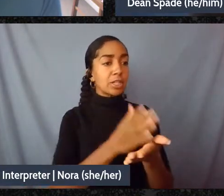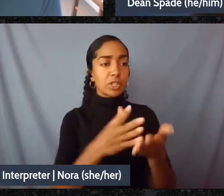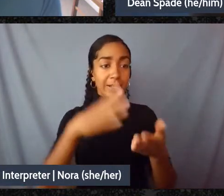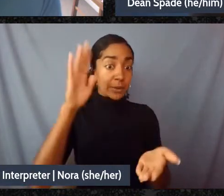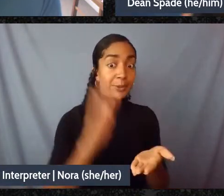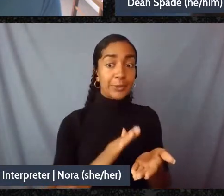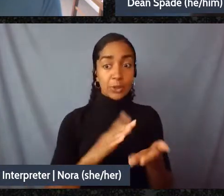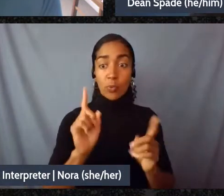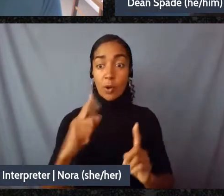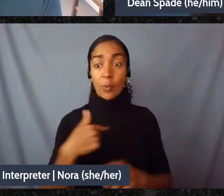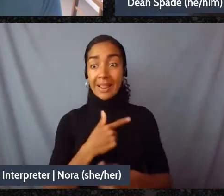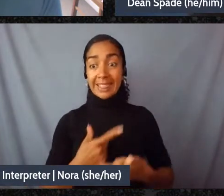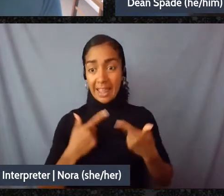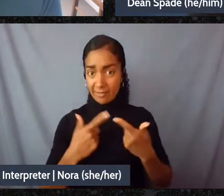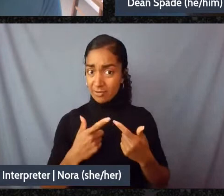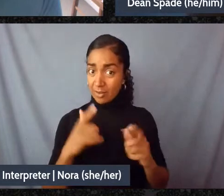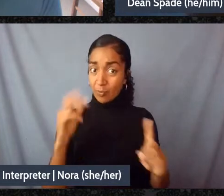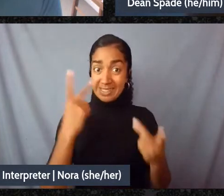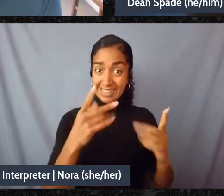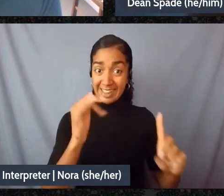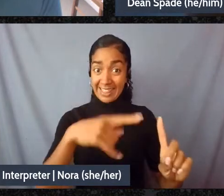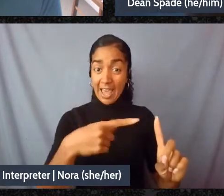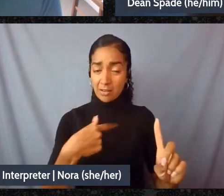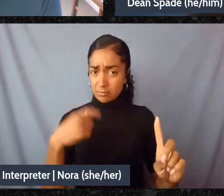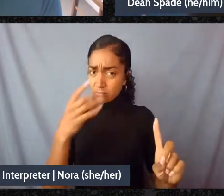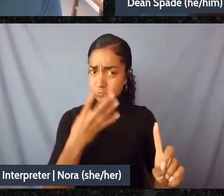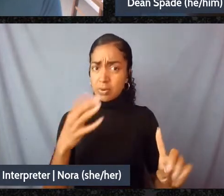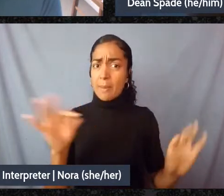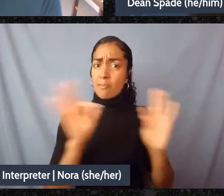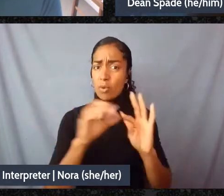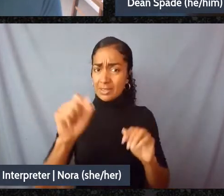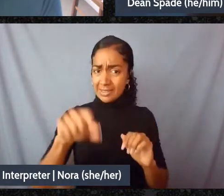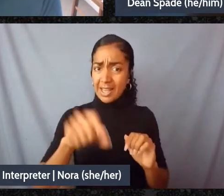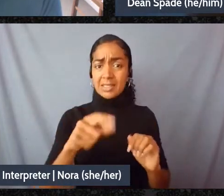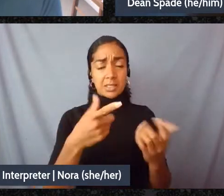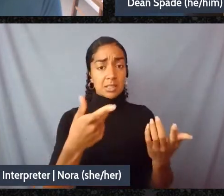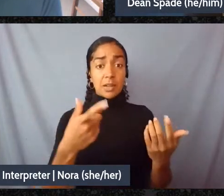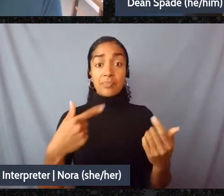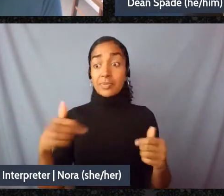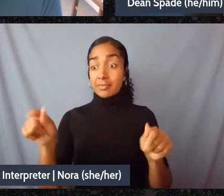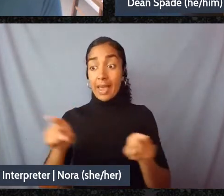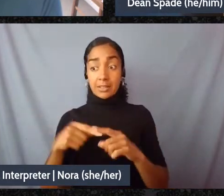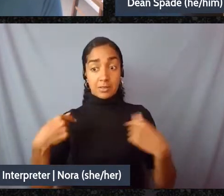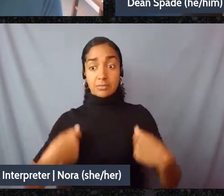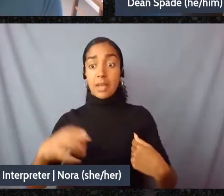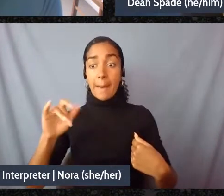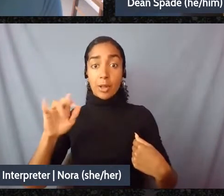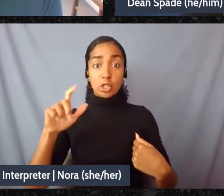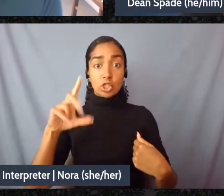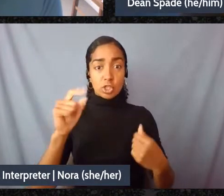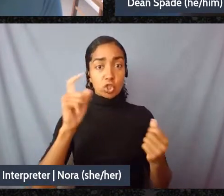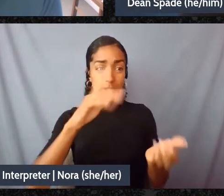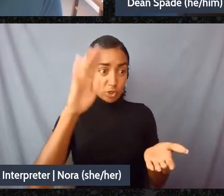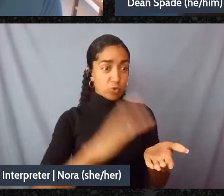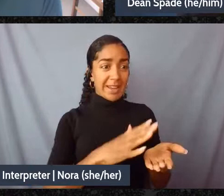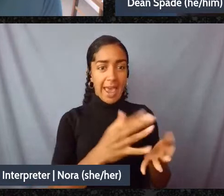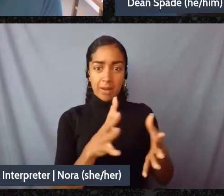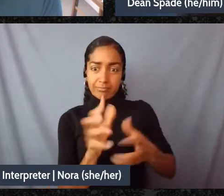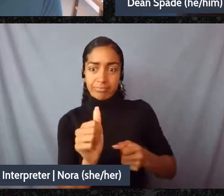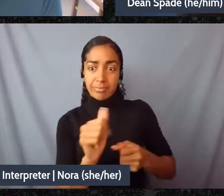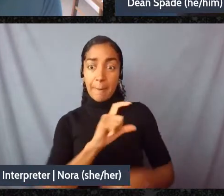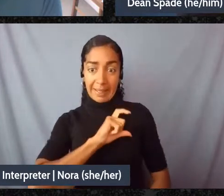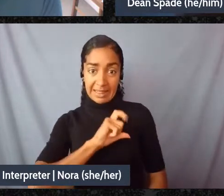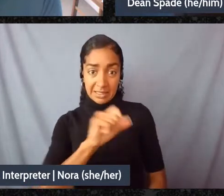um and I believe in that work deeply like as an abolitionist like let's shrink and get rid of um the police and our